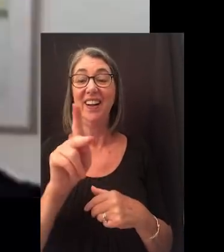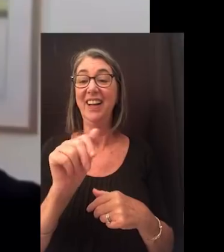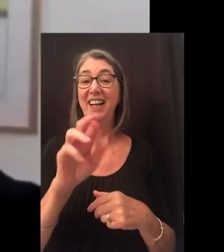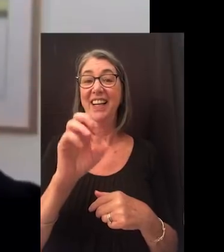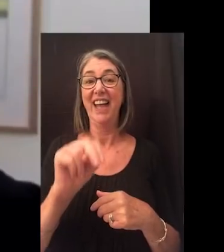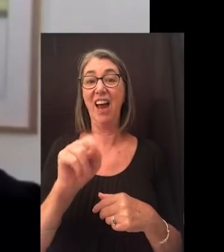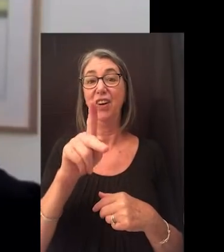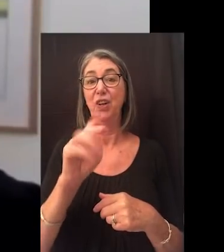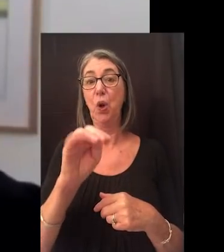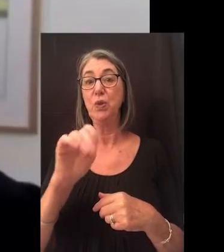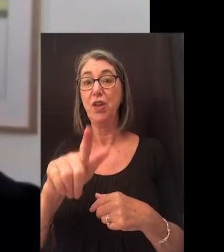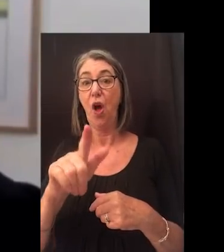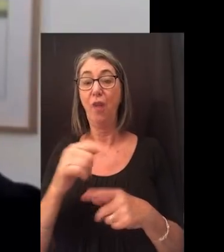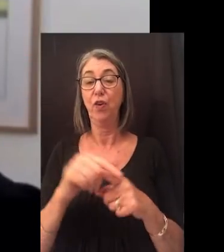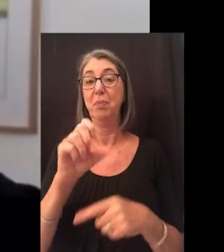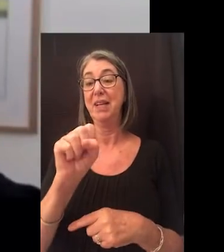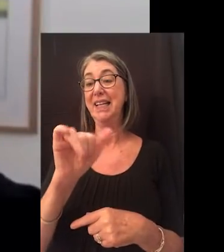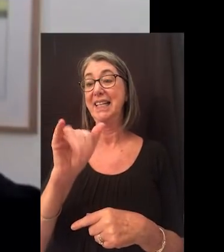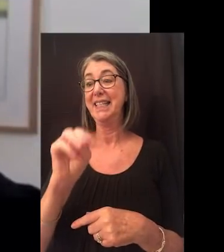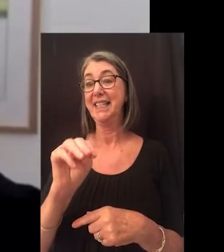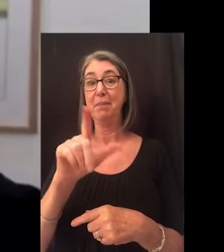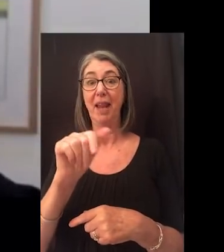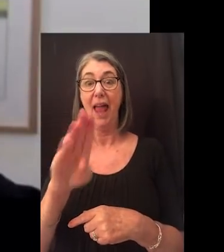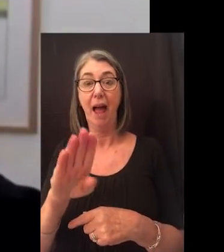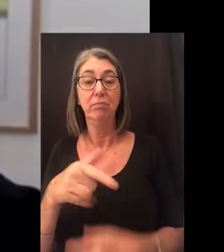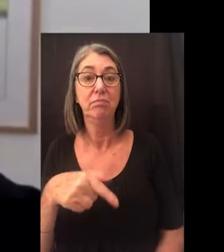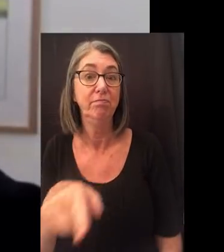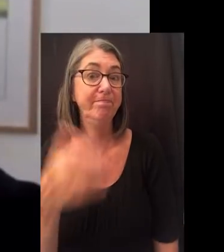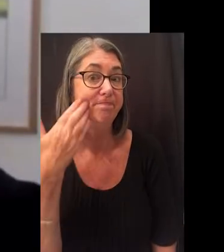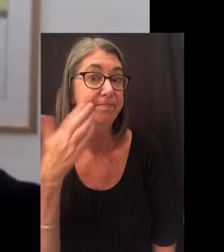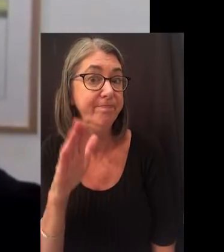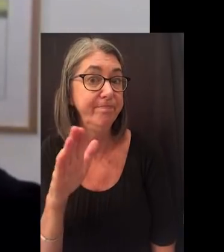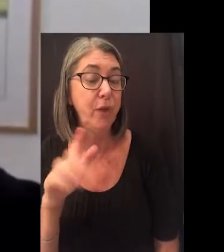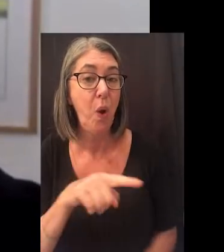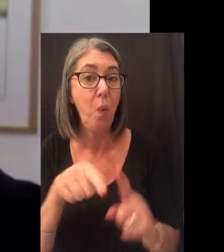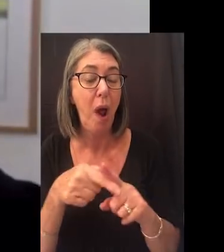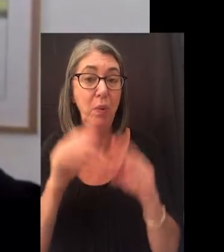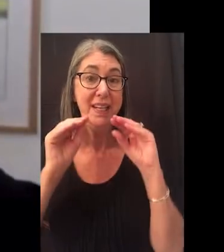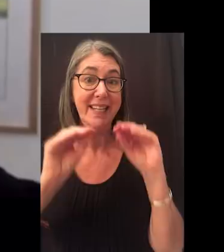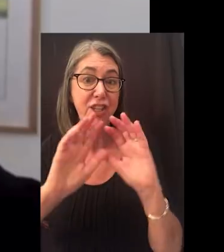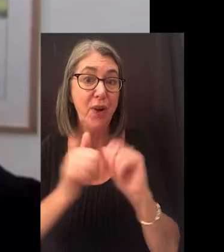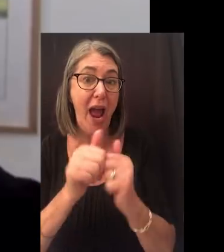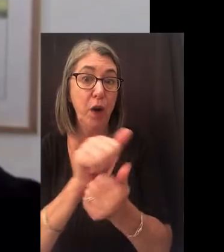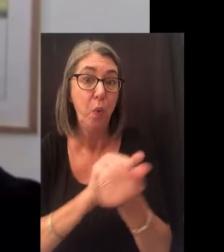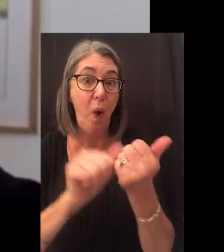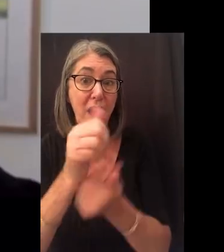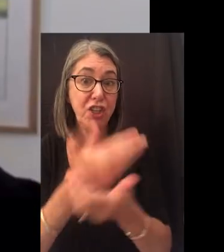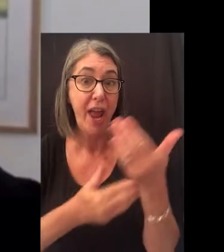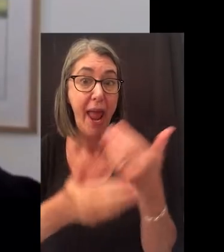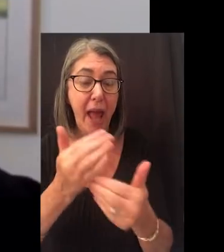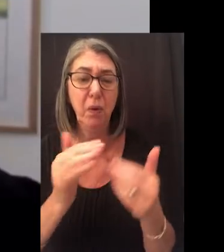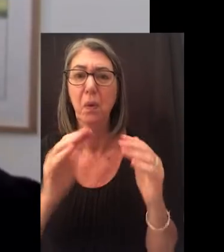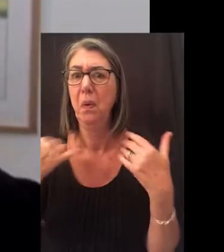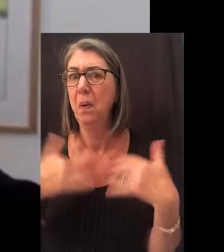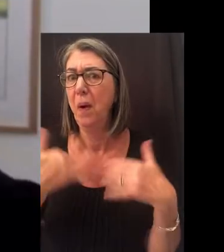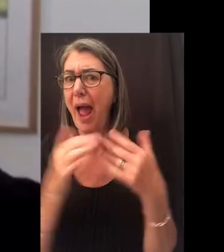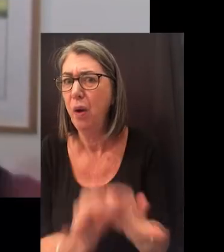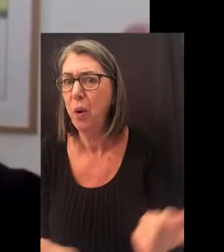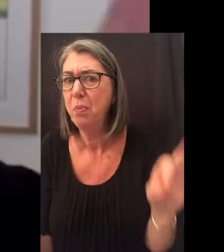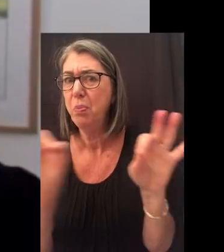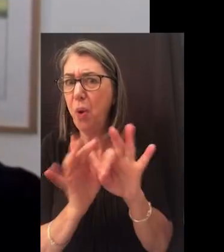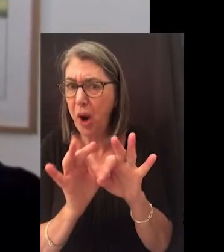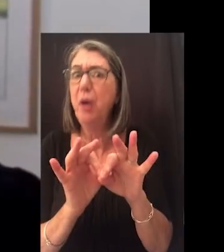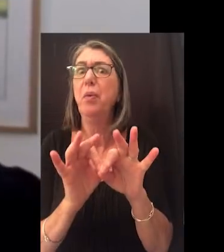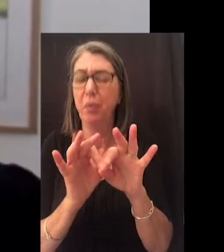Hello, this is Karen Koziel from the Sim Lab. Little did you know, when we were teaching you how to wash your